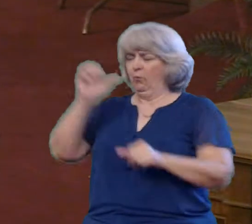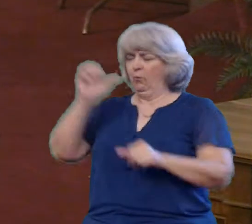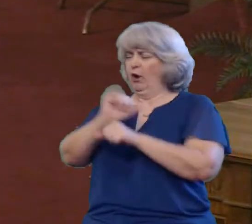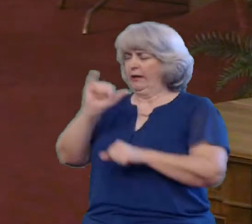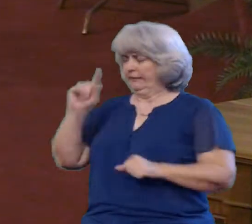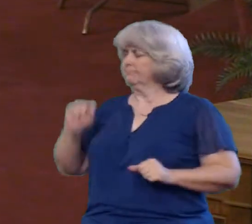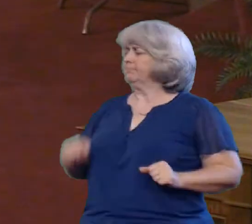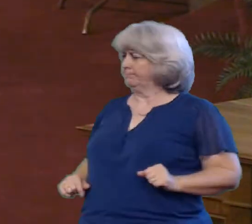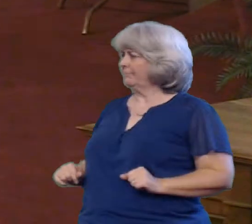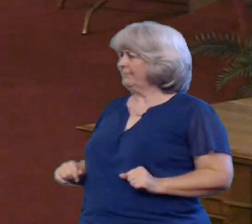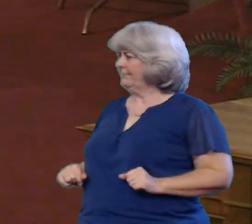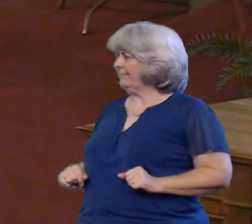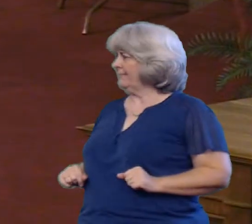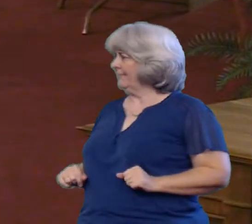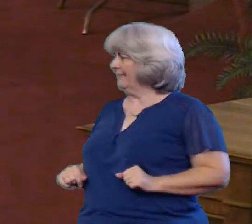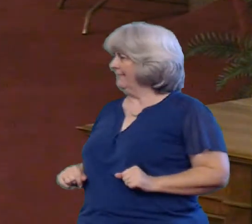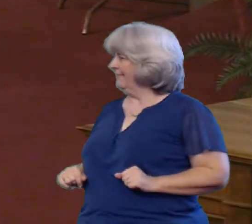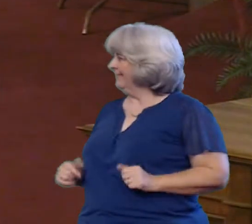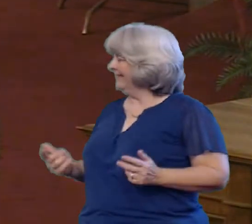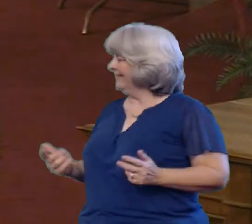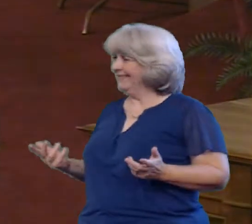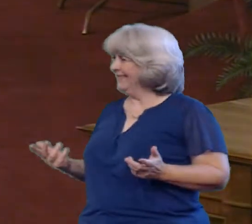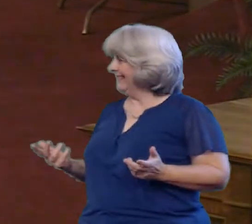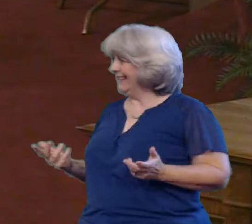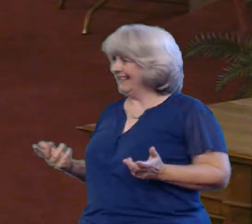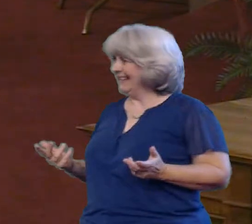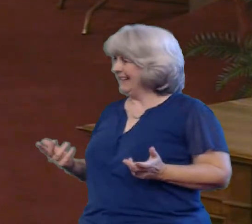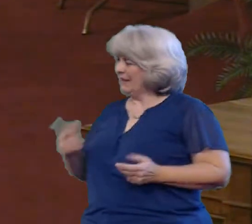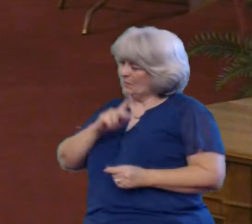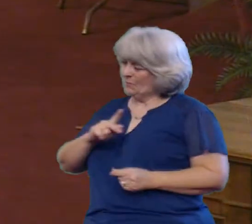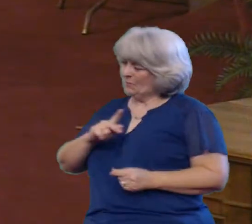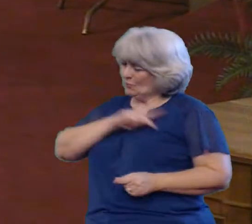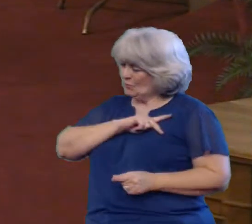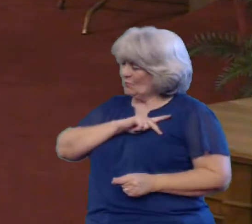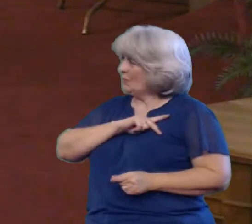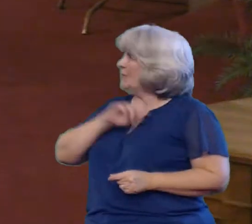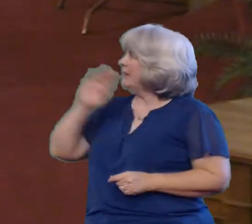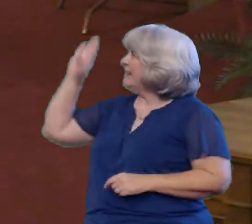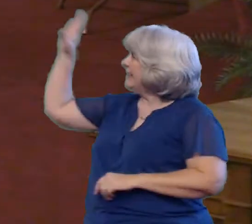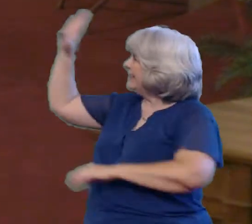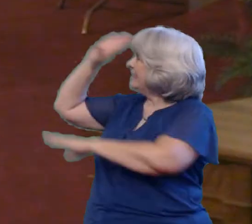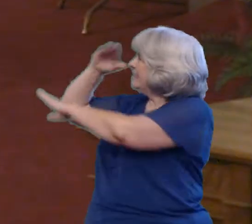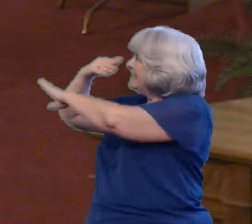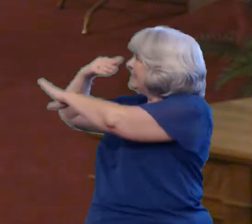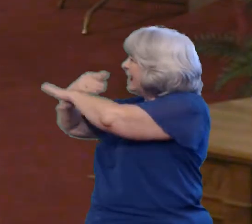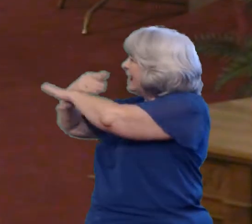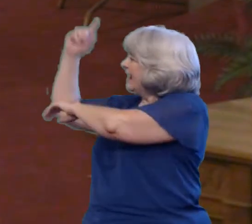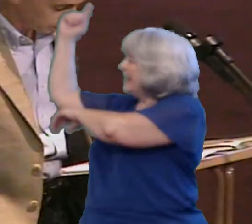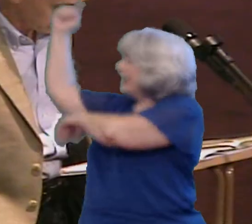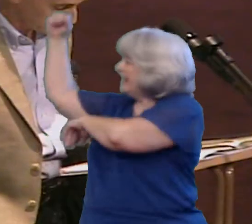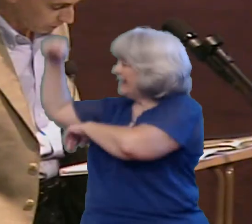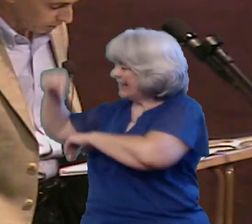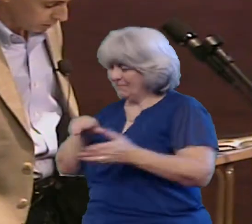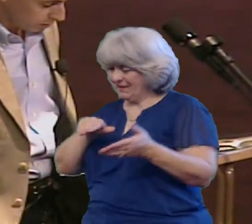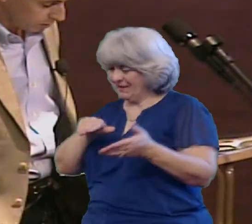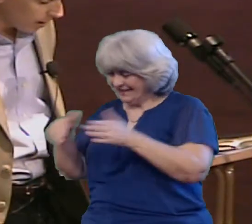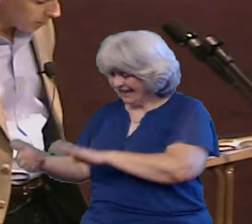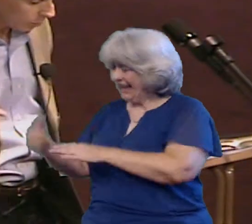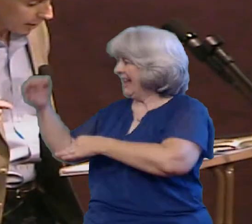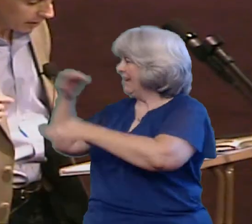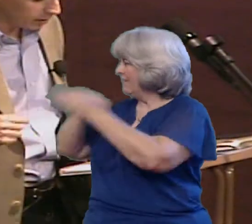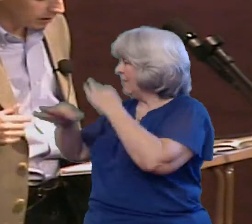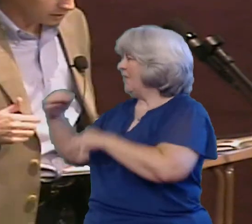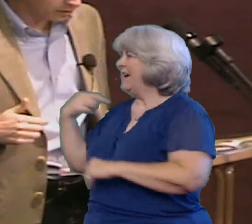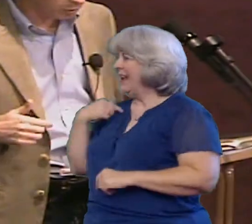You see he made it personal when he sent his son to die for us He wants that personal relationship Sometimes